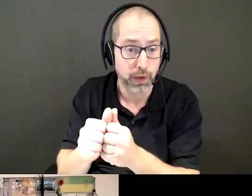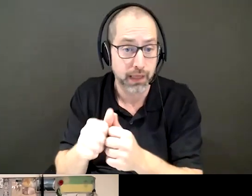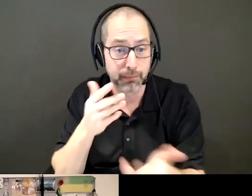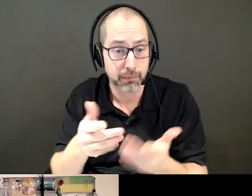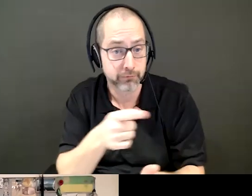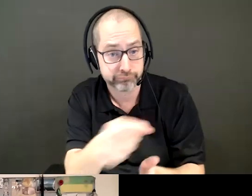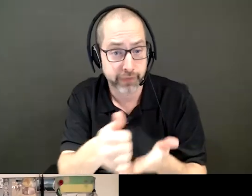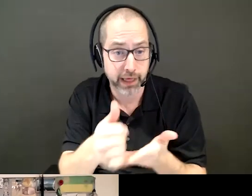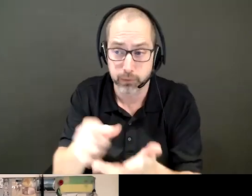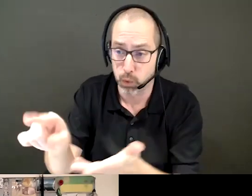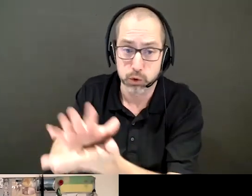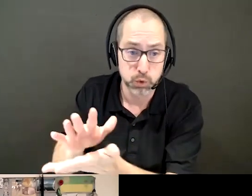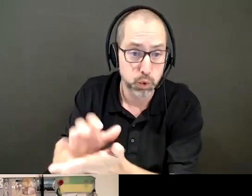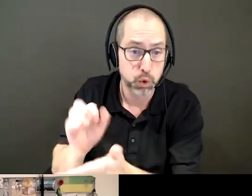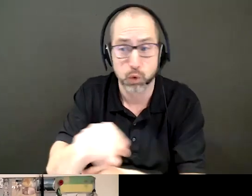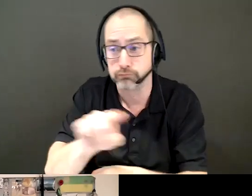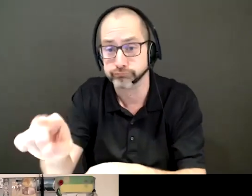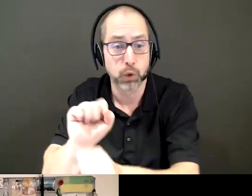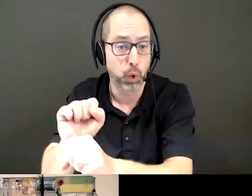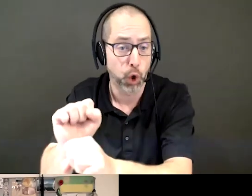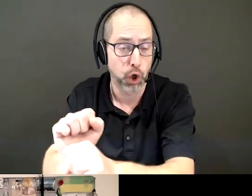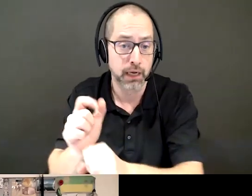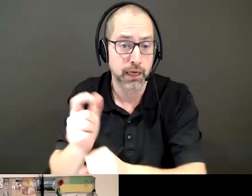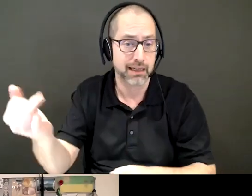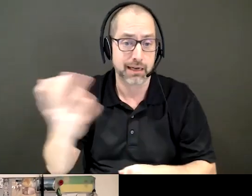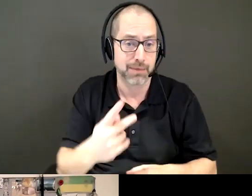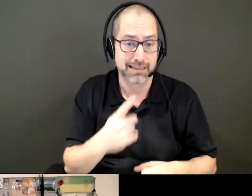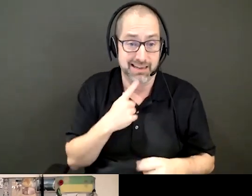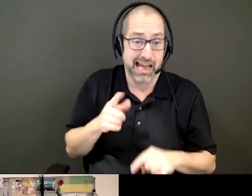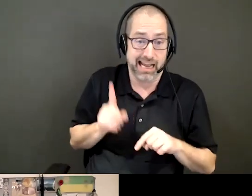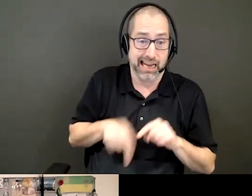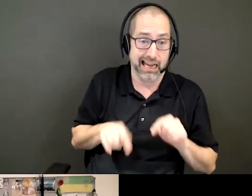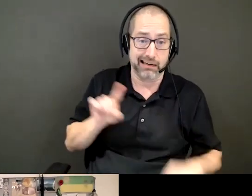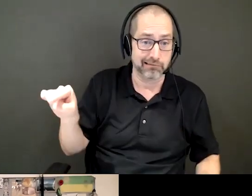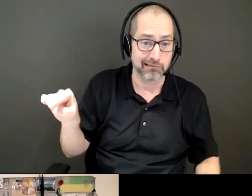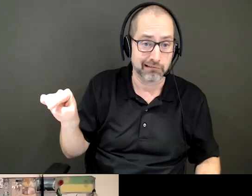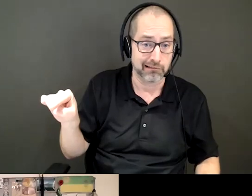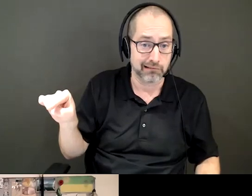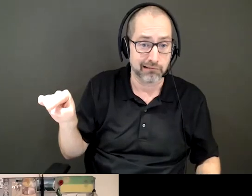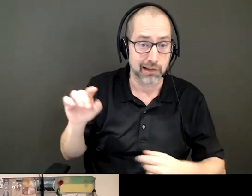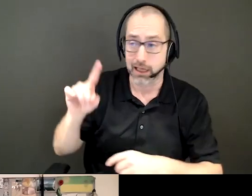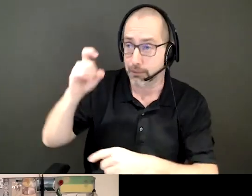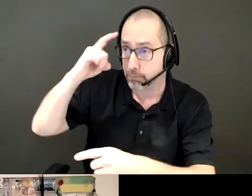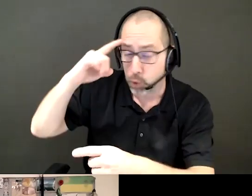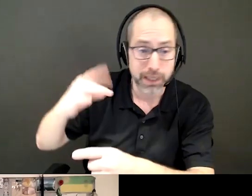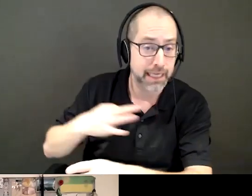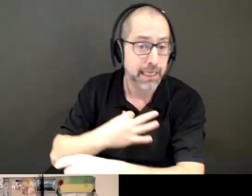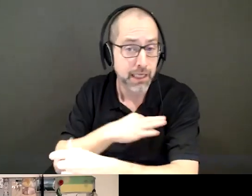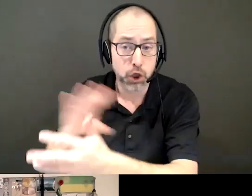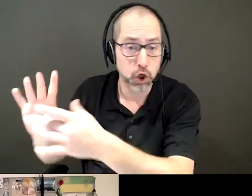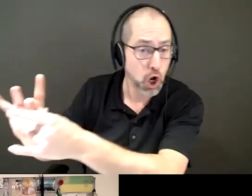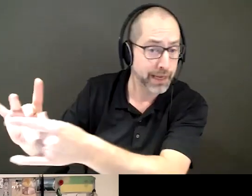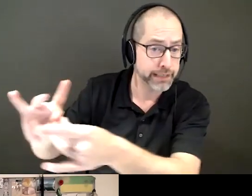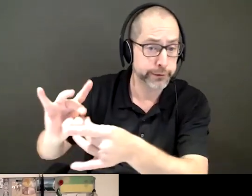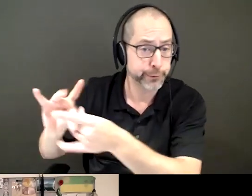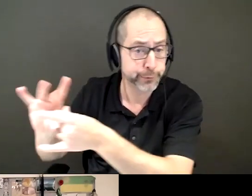school or getting employment to come back to us and say, you know, I can't go there. You know, the comments by employees or by other